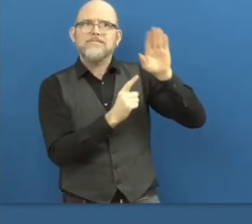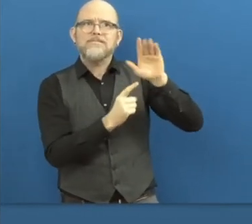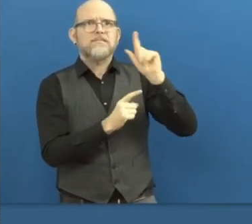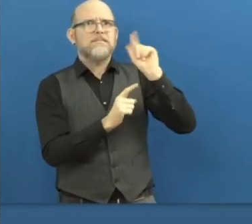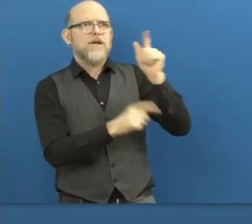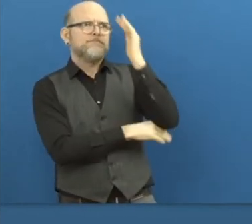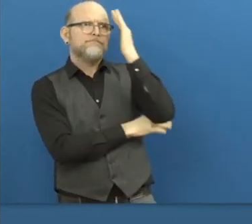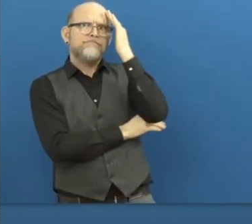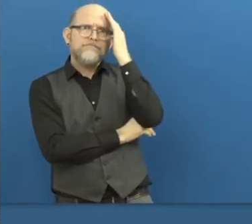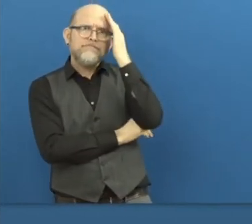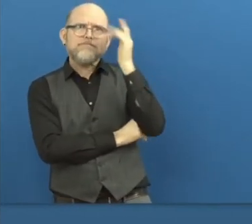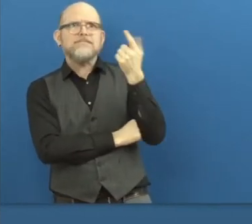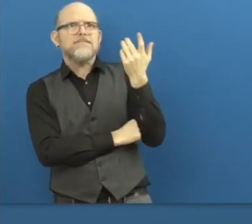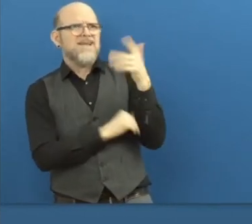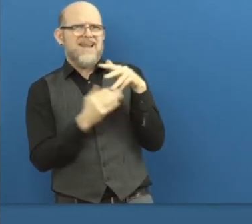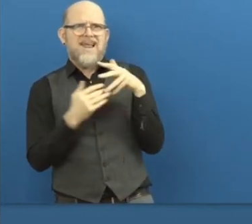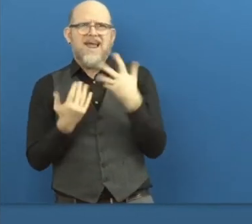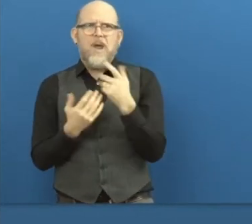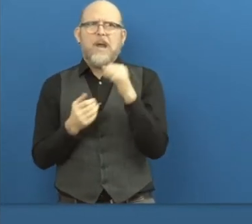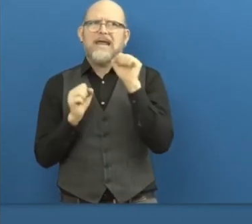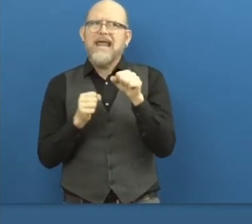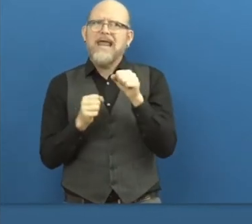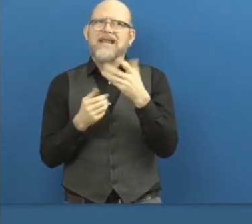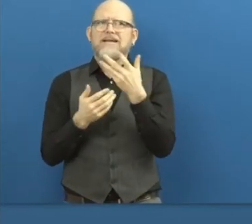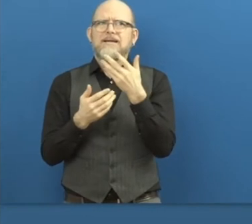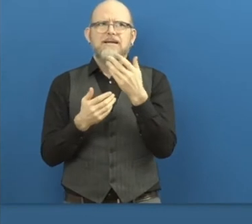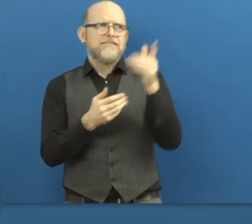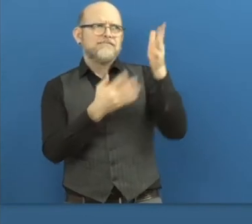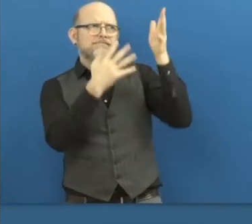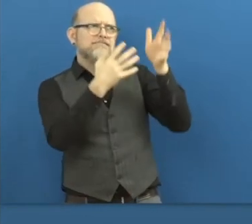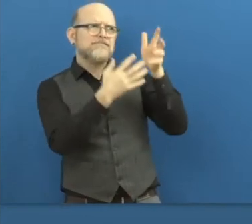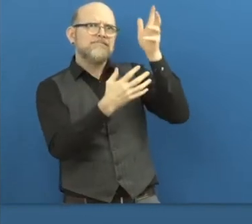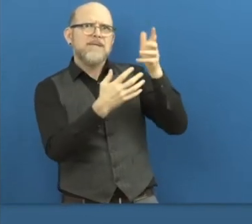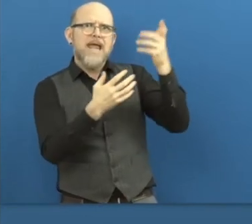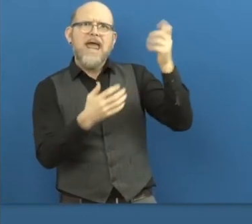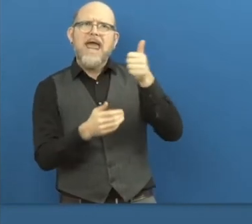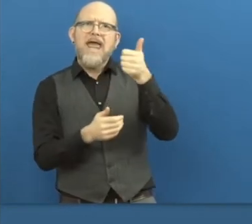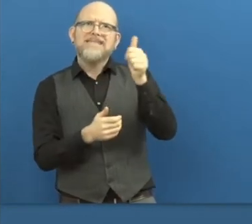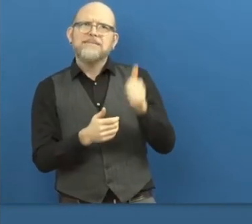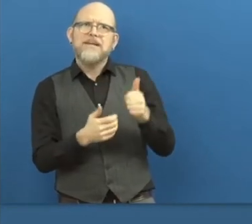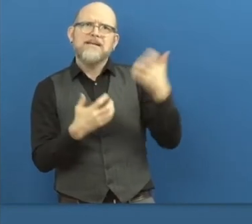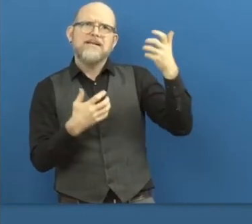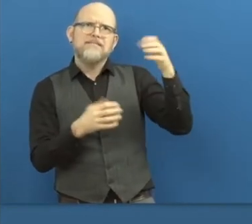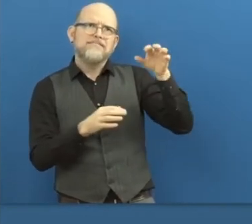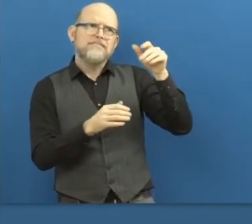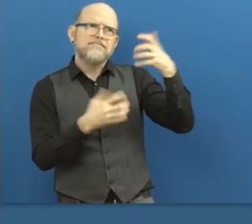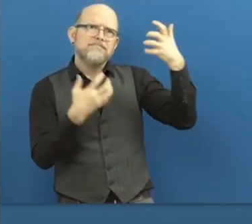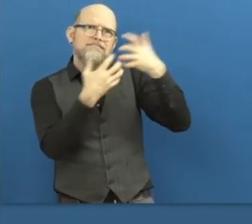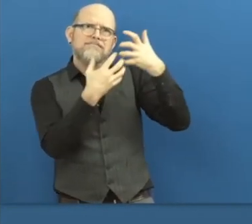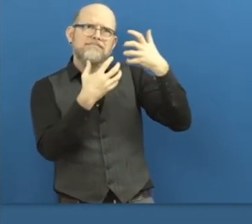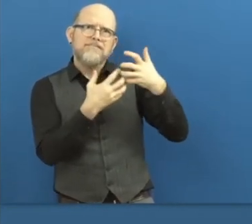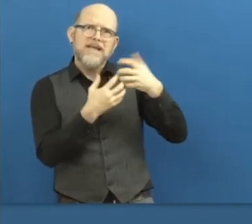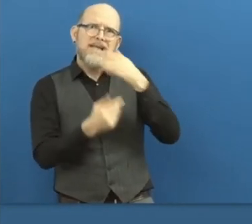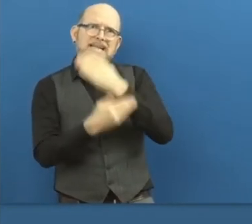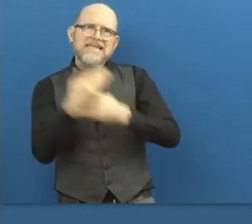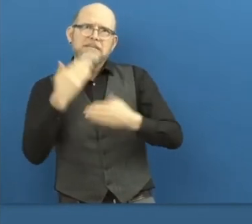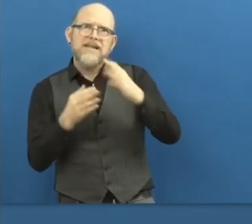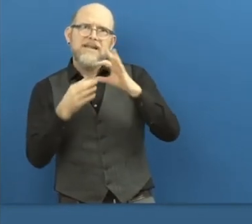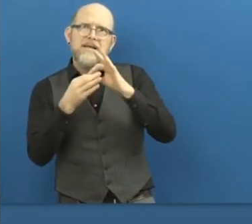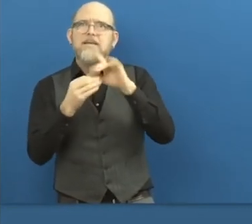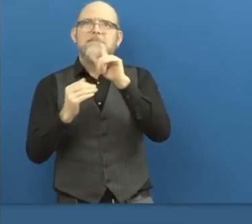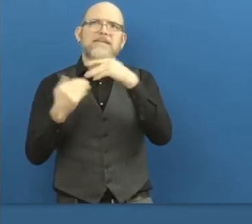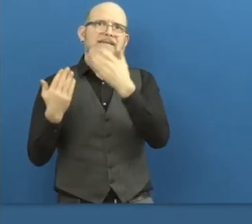how are we actually measuring and evaluating people with disabilities in a way that